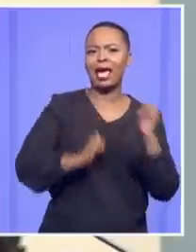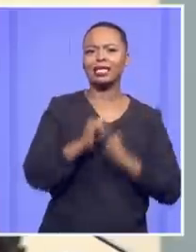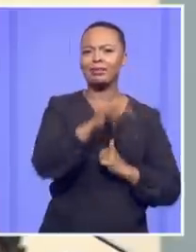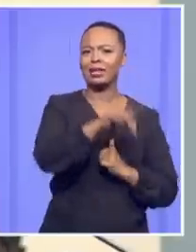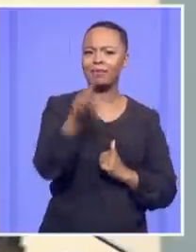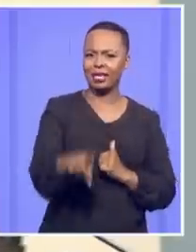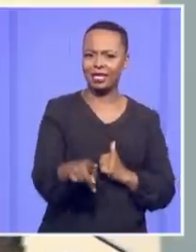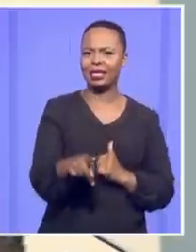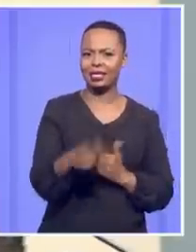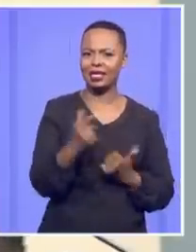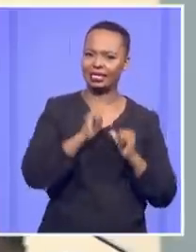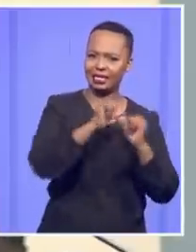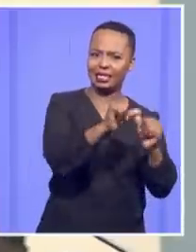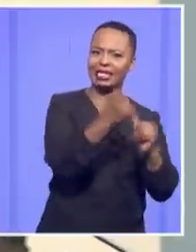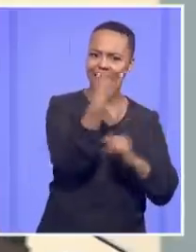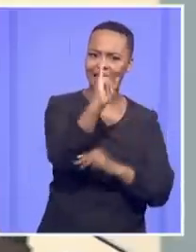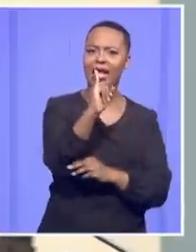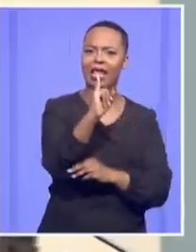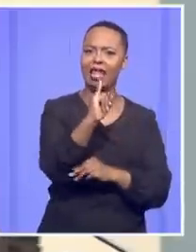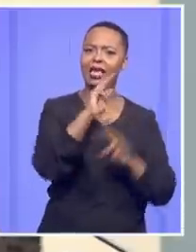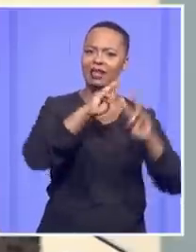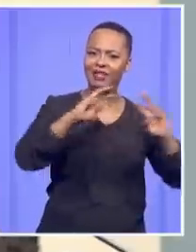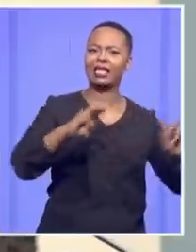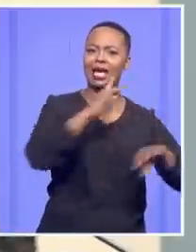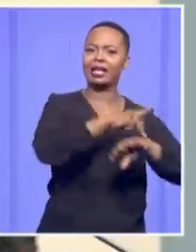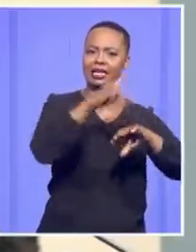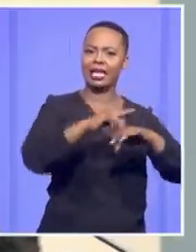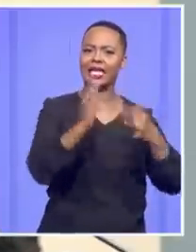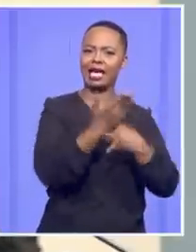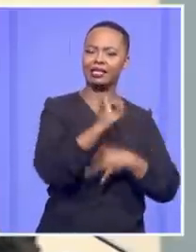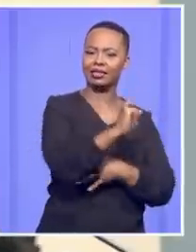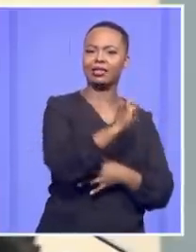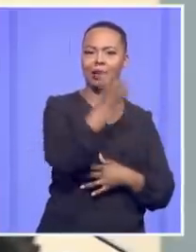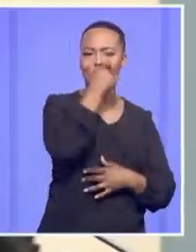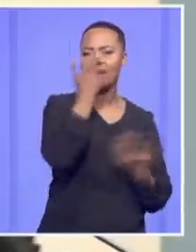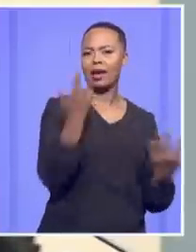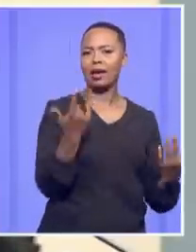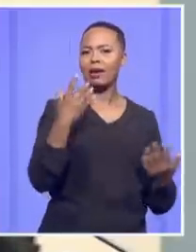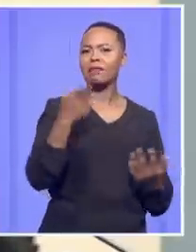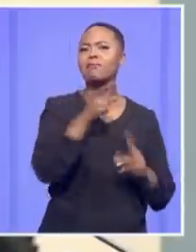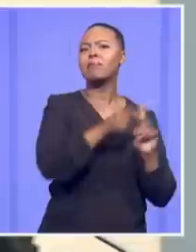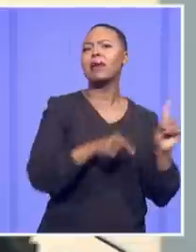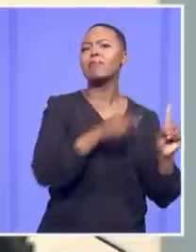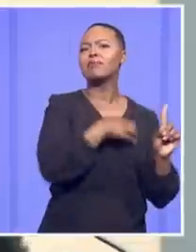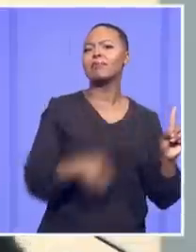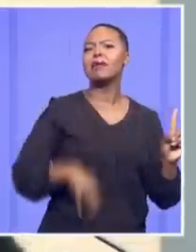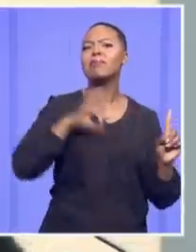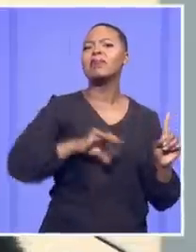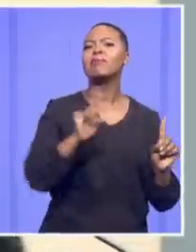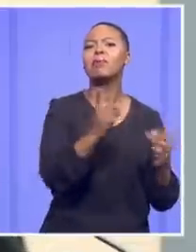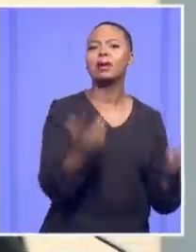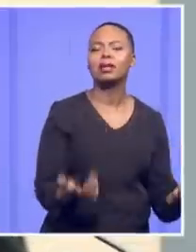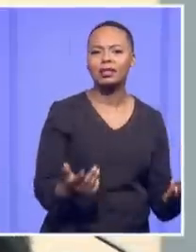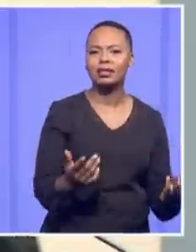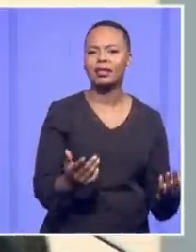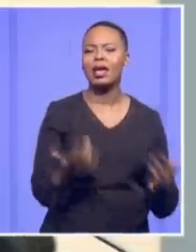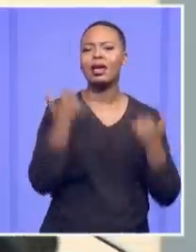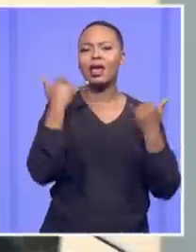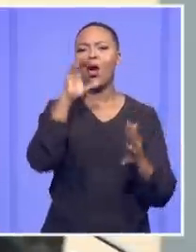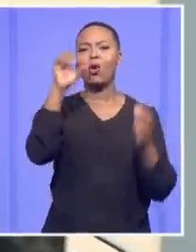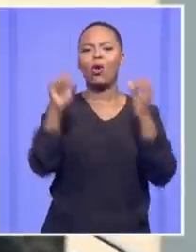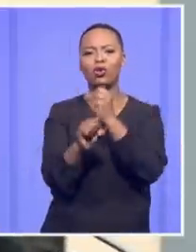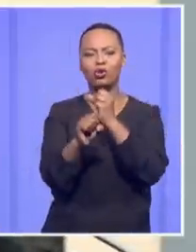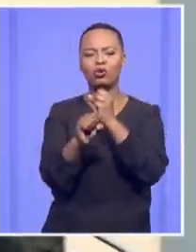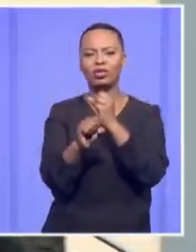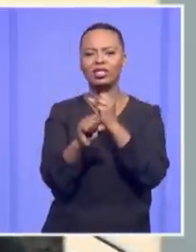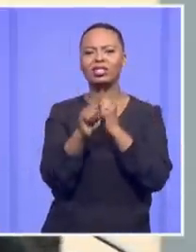So we submit, when you look at all these things together, there is simply no basis for concluding a reasonable apprehension of